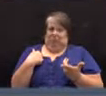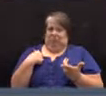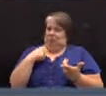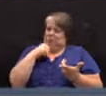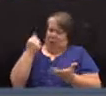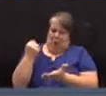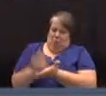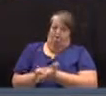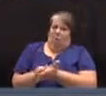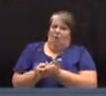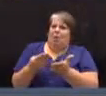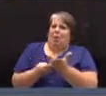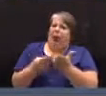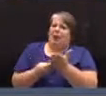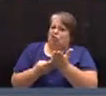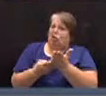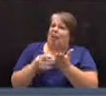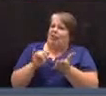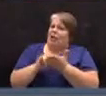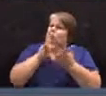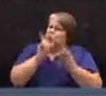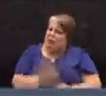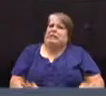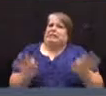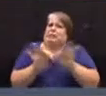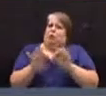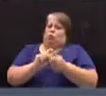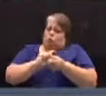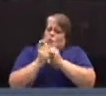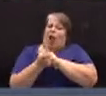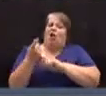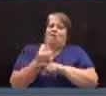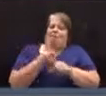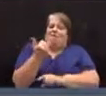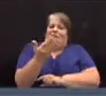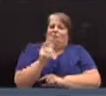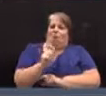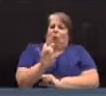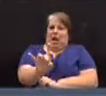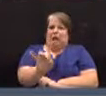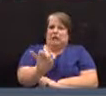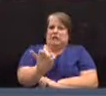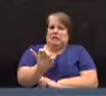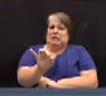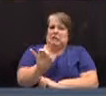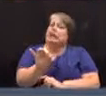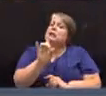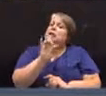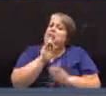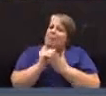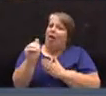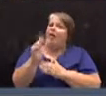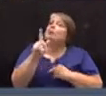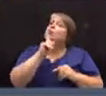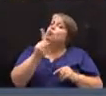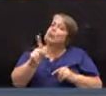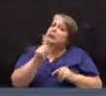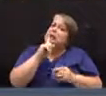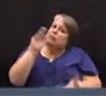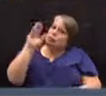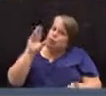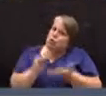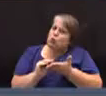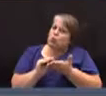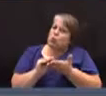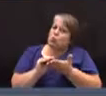significantly changed from this 15.8. So I think the only way to reduce the